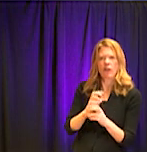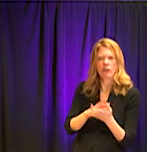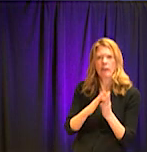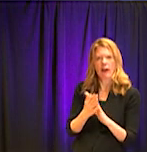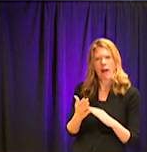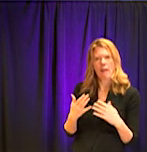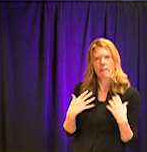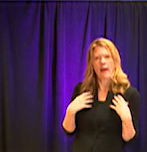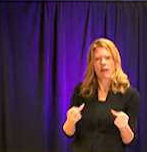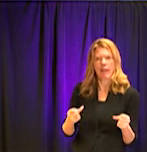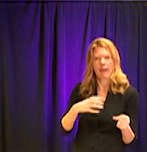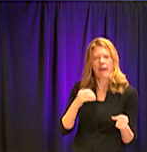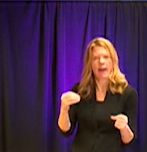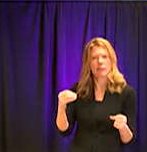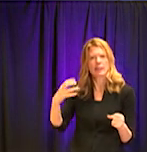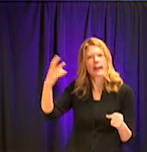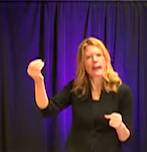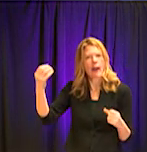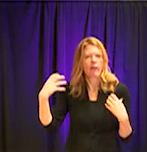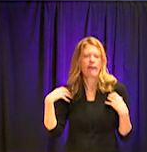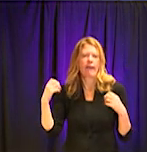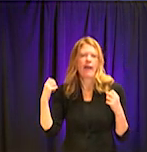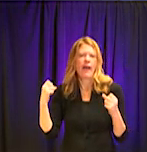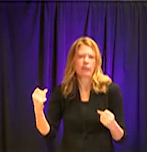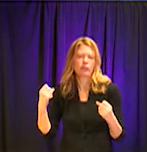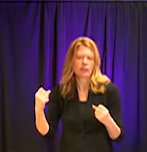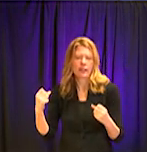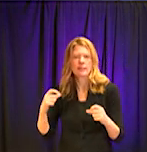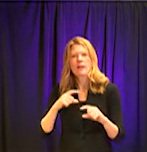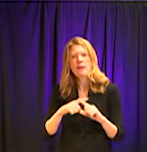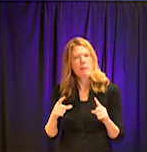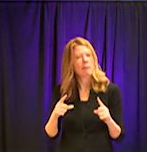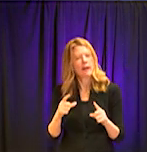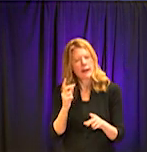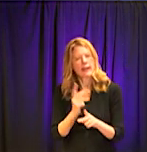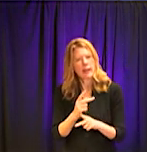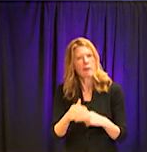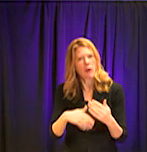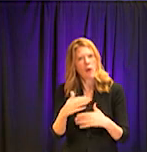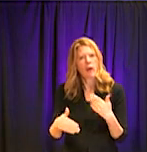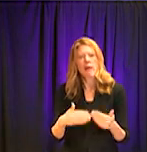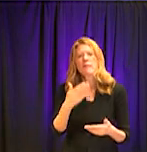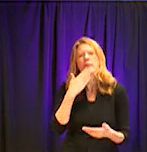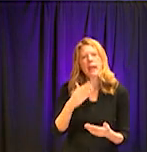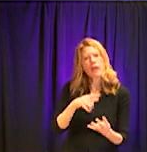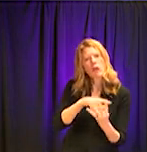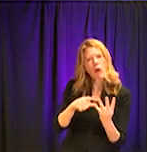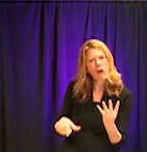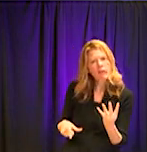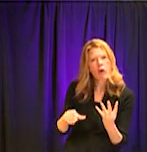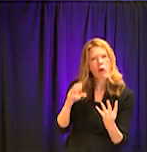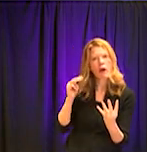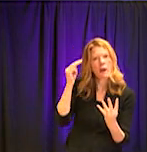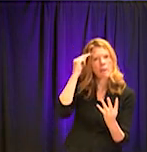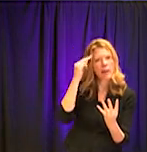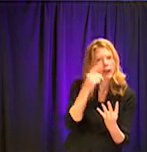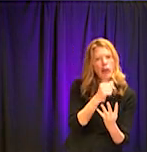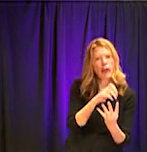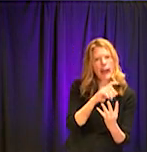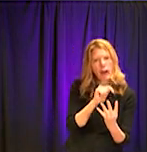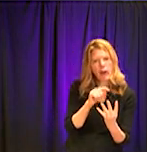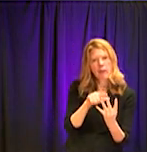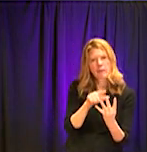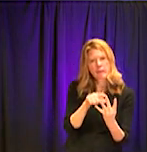And I want to thank our, panelists again, uh, again, Mayor Patty Garrett and from Decatur, Superintendent Ramona Tyson,